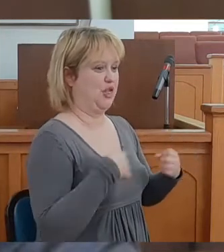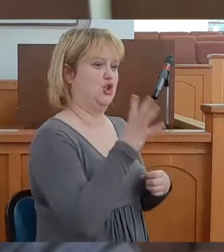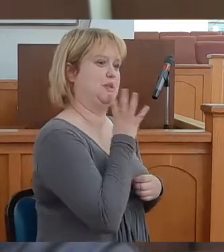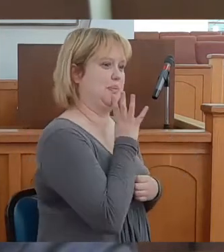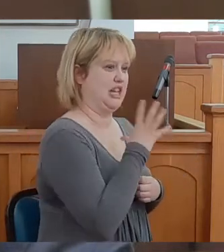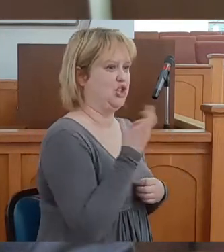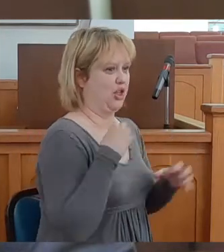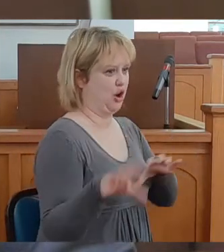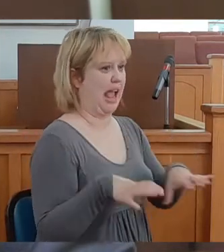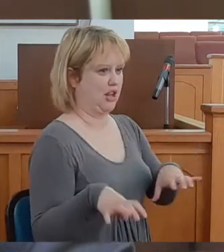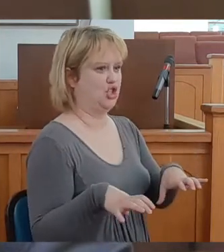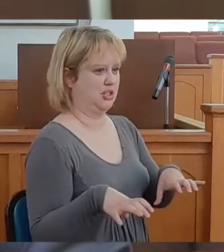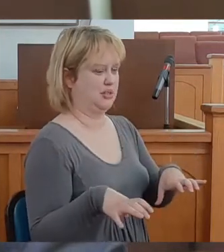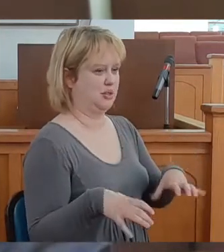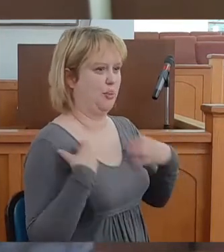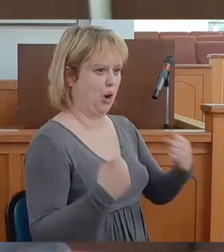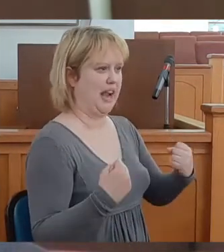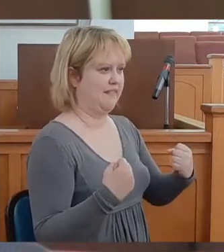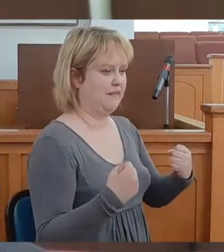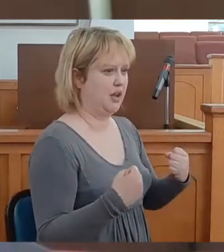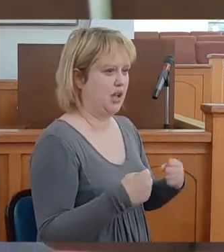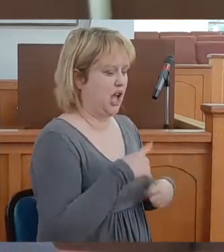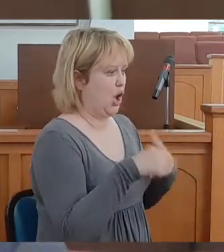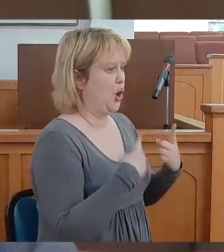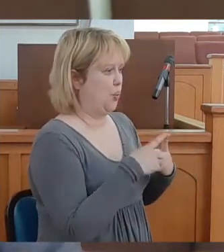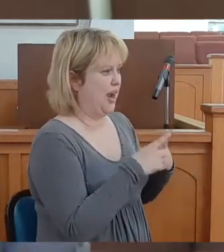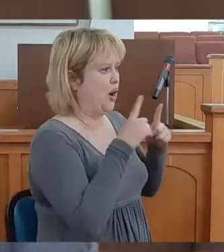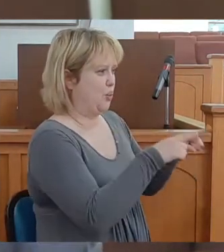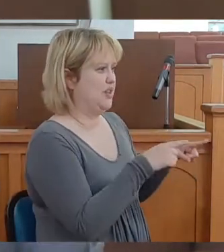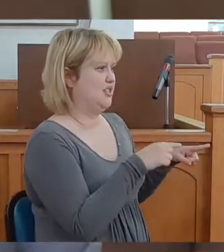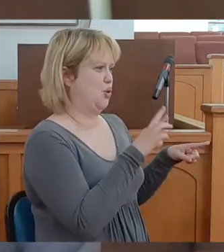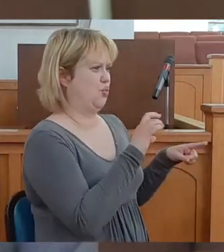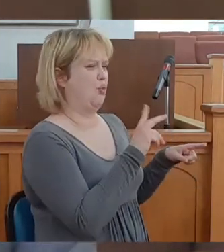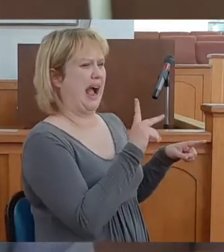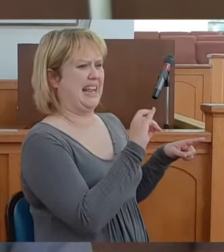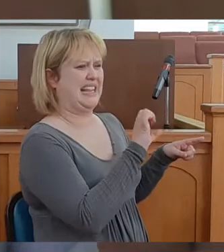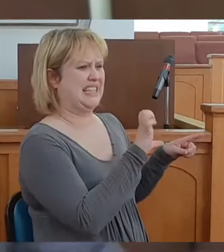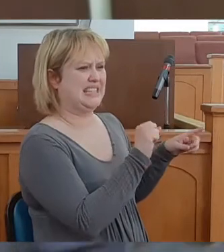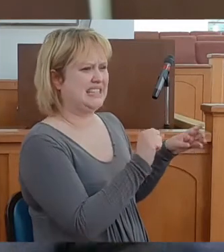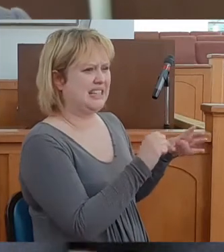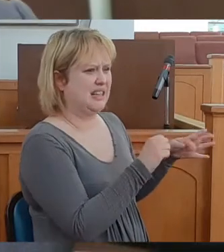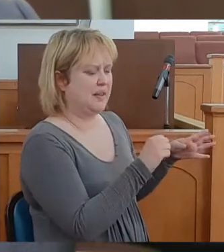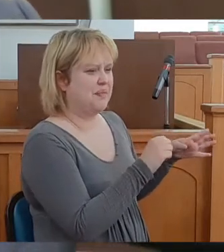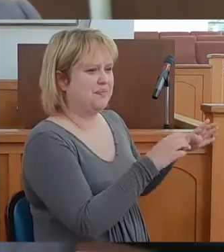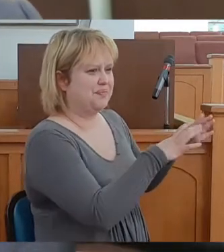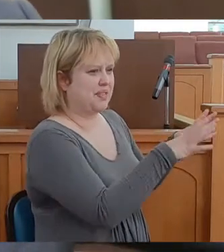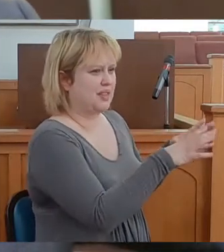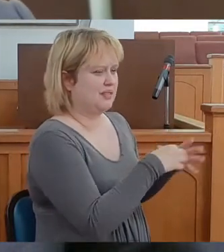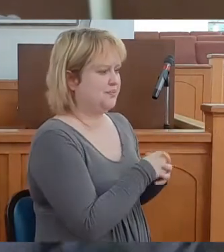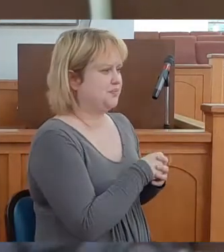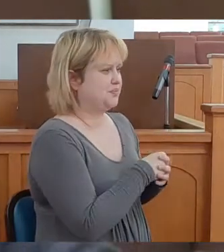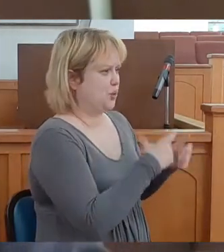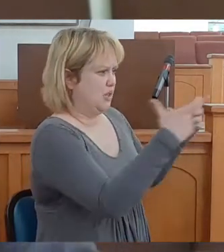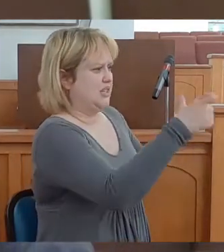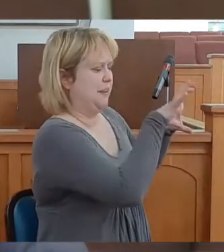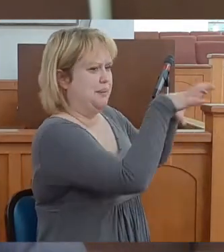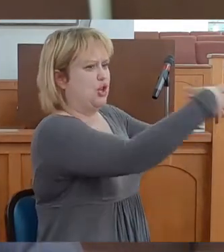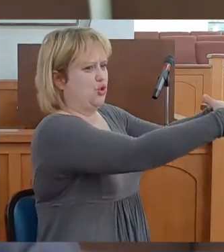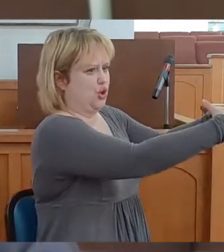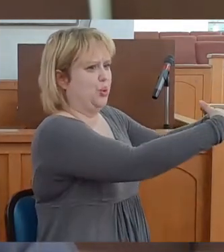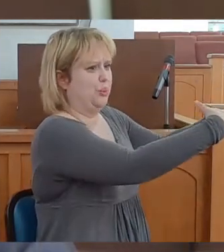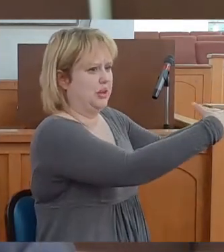and in their action. When I went to Rikers, it was a big group